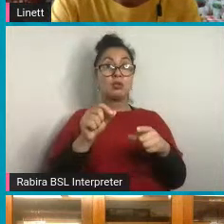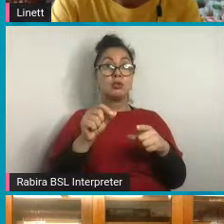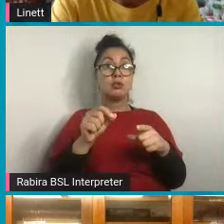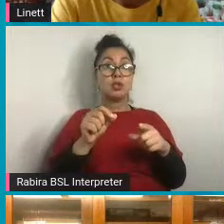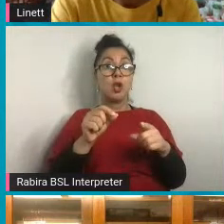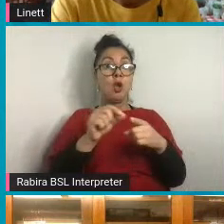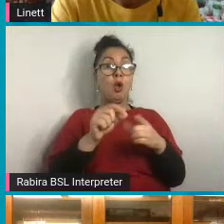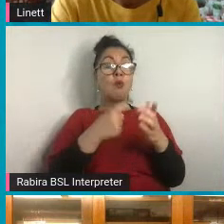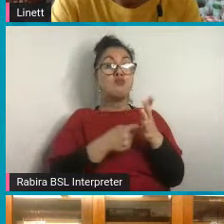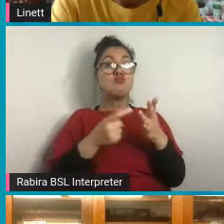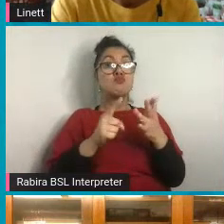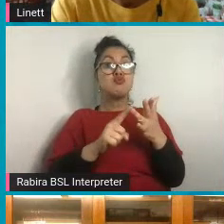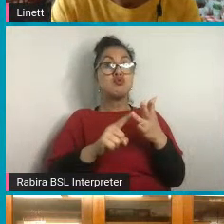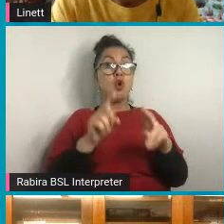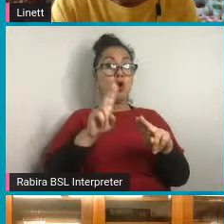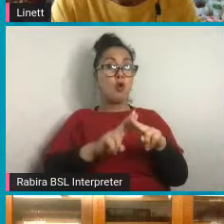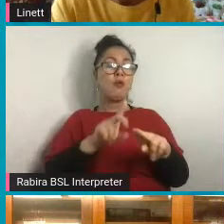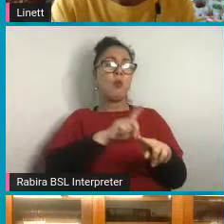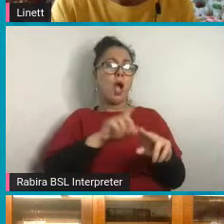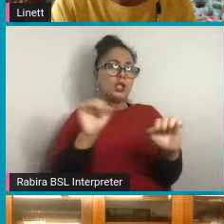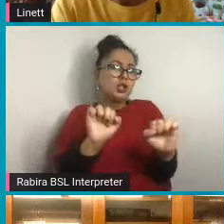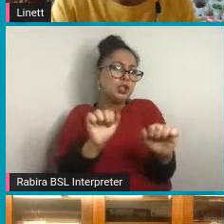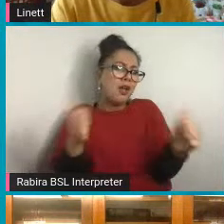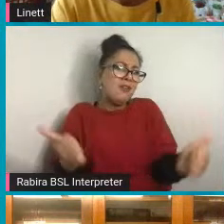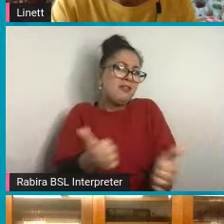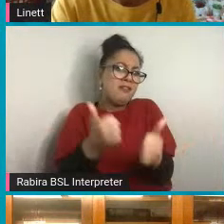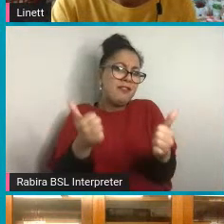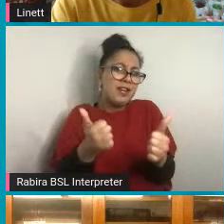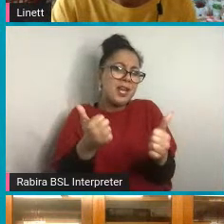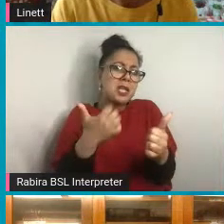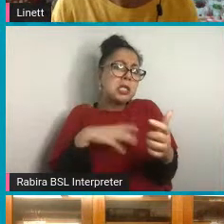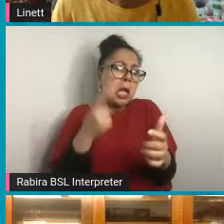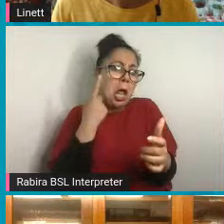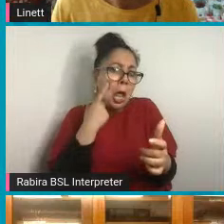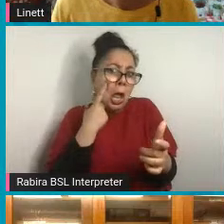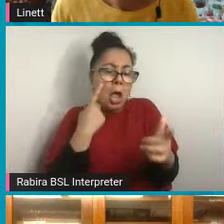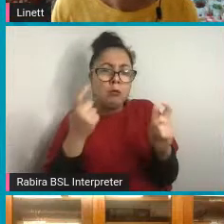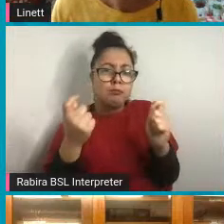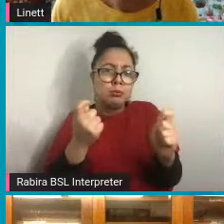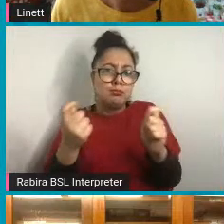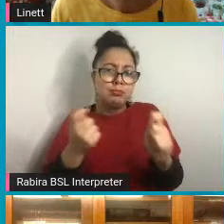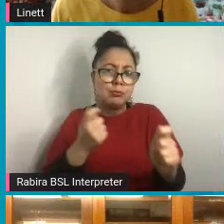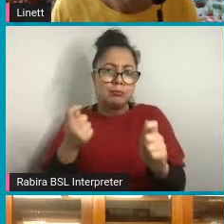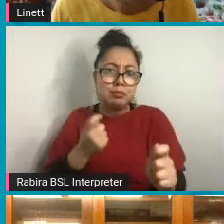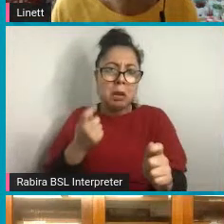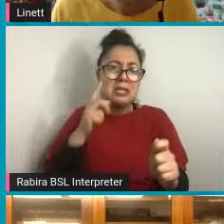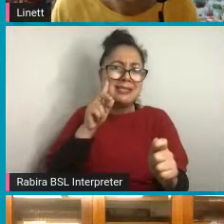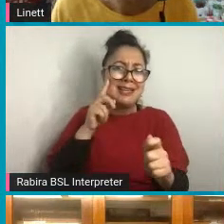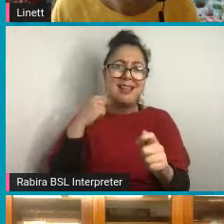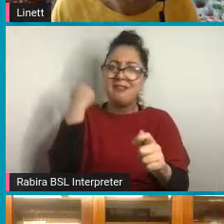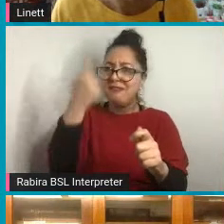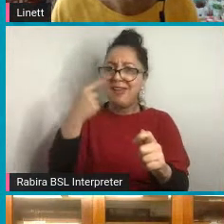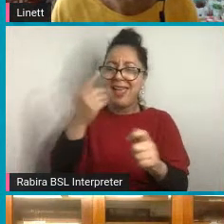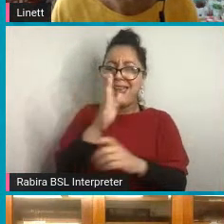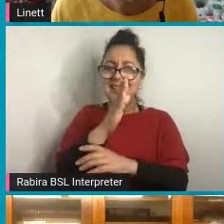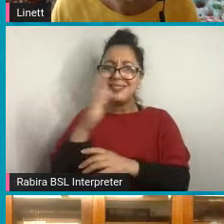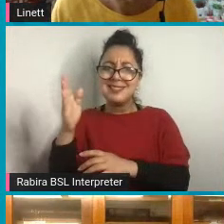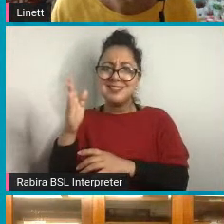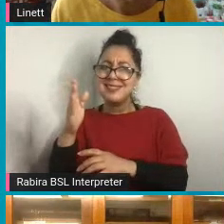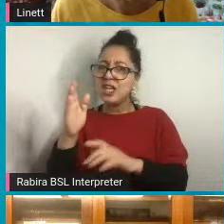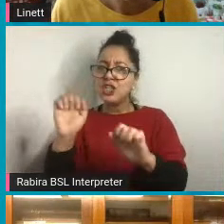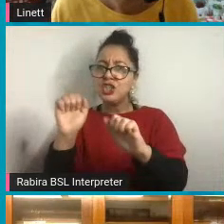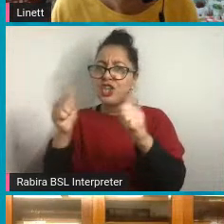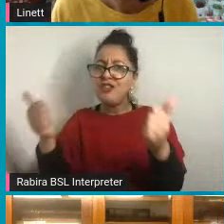As you can see, the girl's face on the right is not finished. It's because they make these